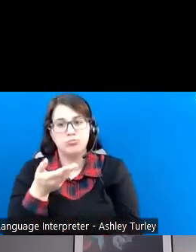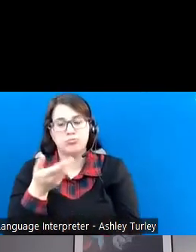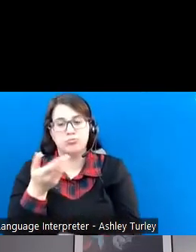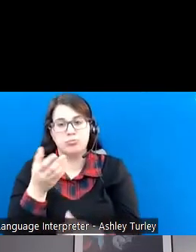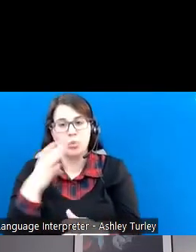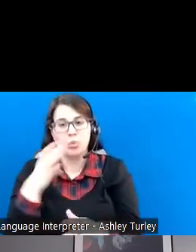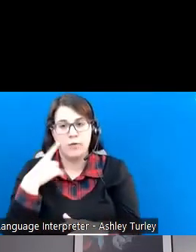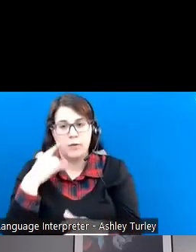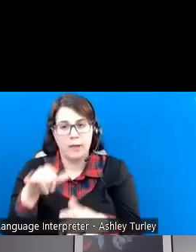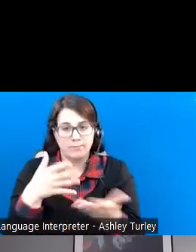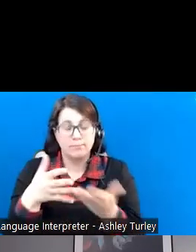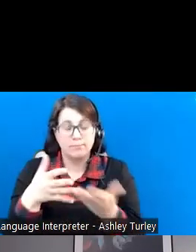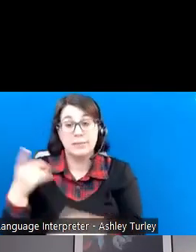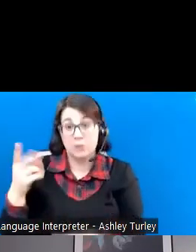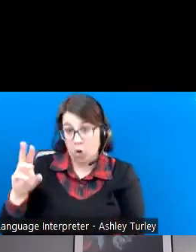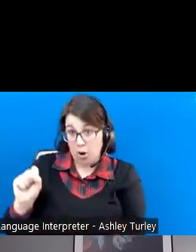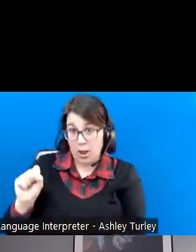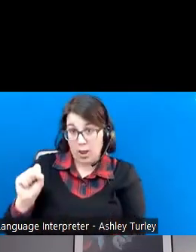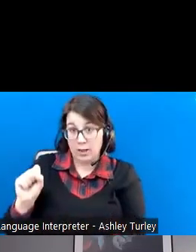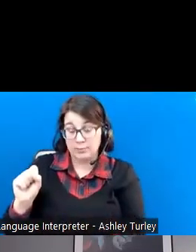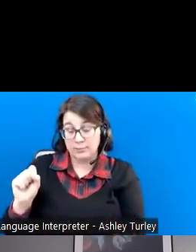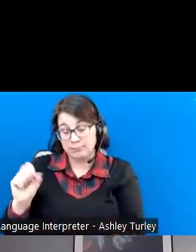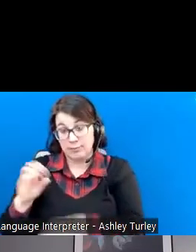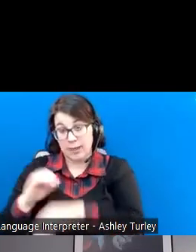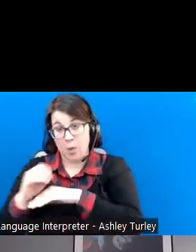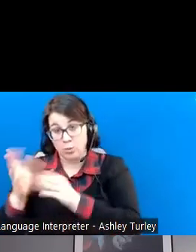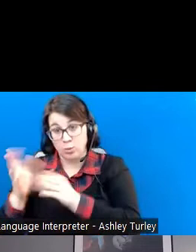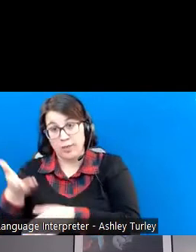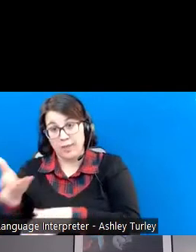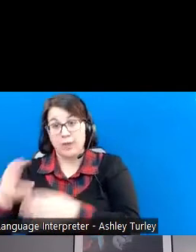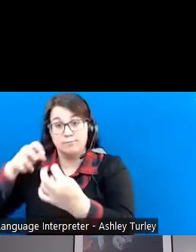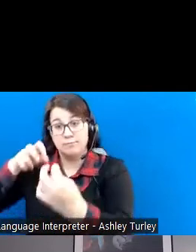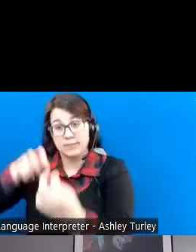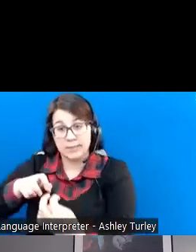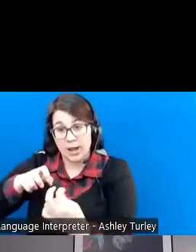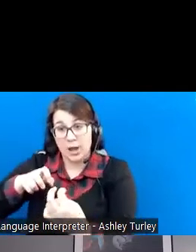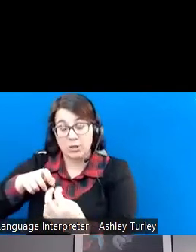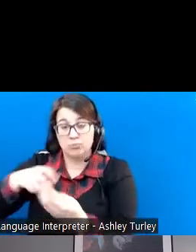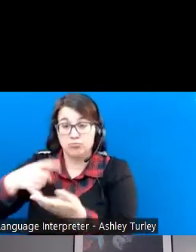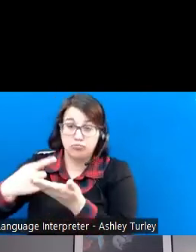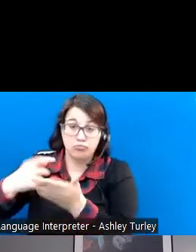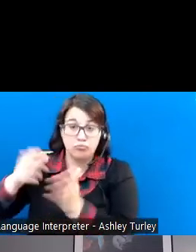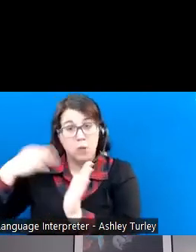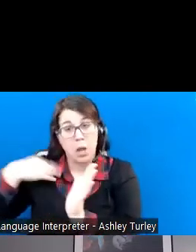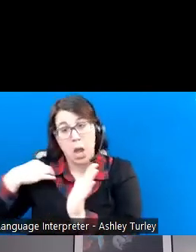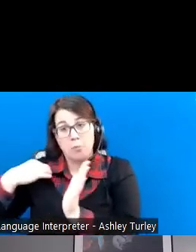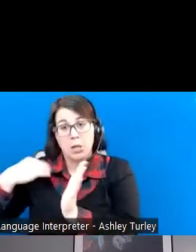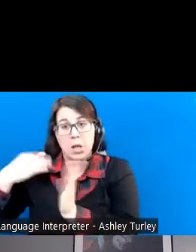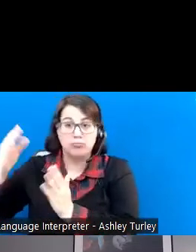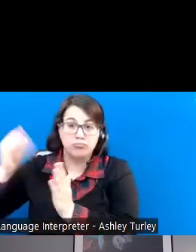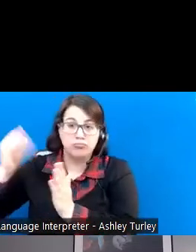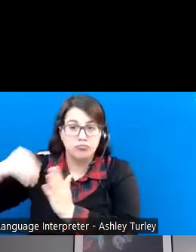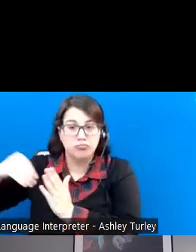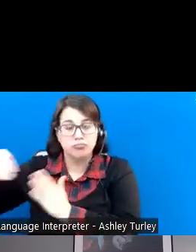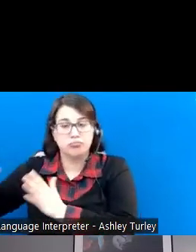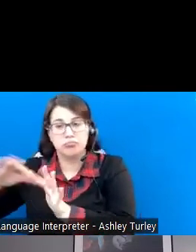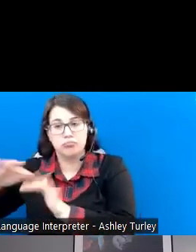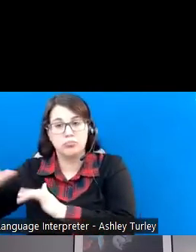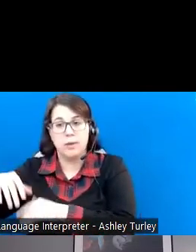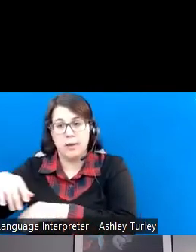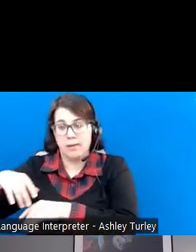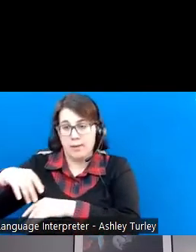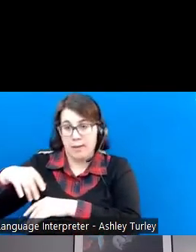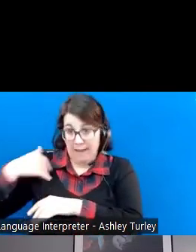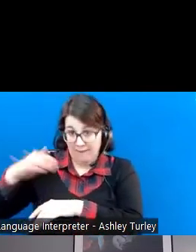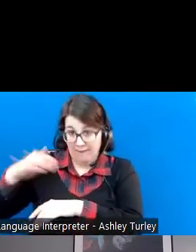so what happens is DRS, have the counselors like Rich was talking about, sit down, go through the application process, and then they have their own counselors. They